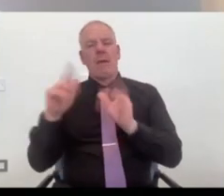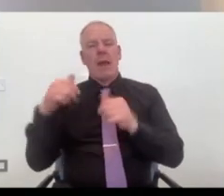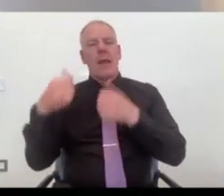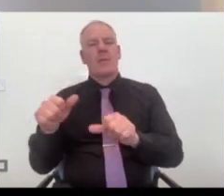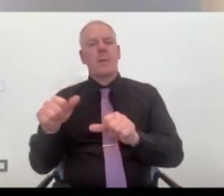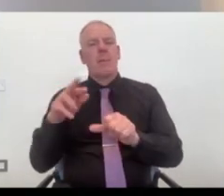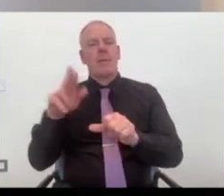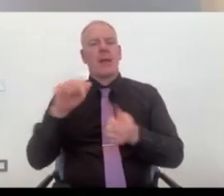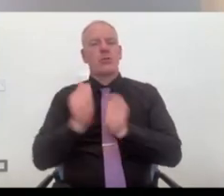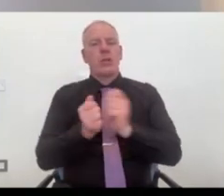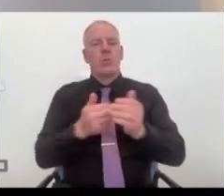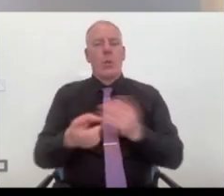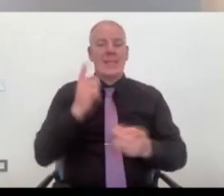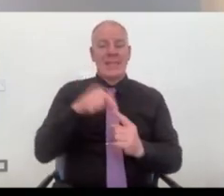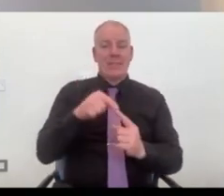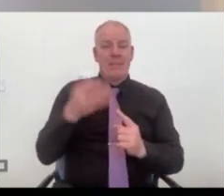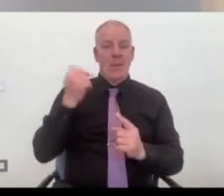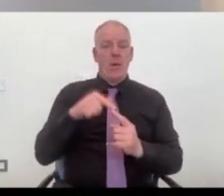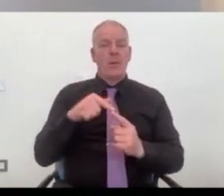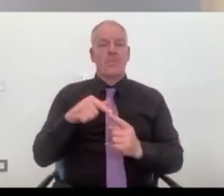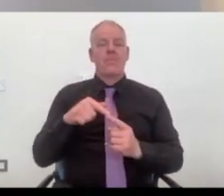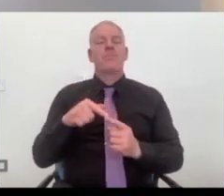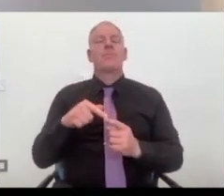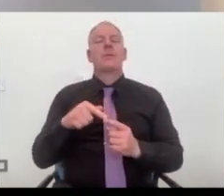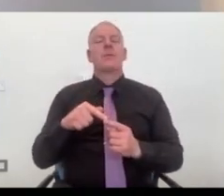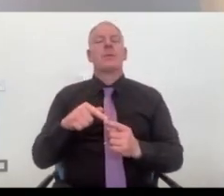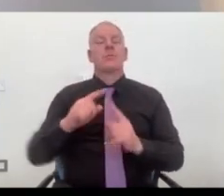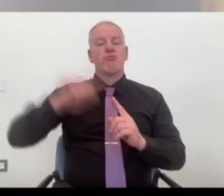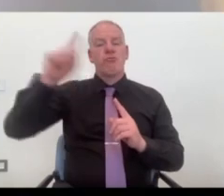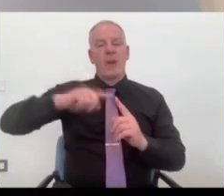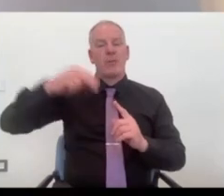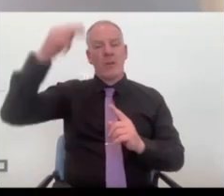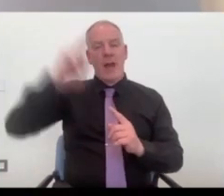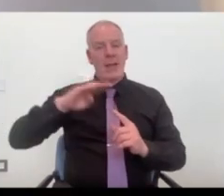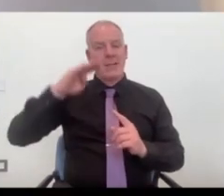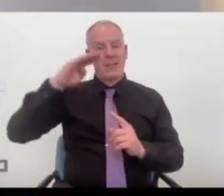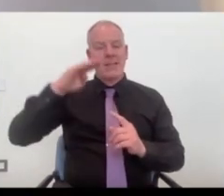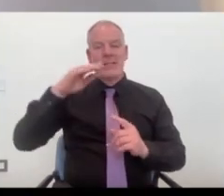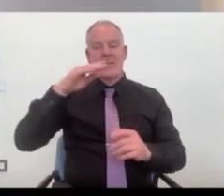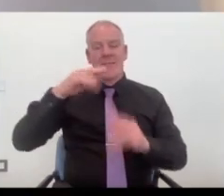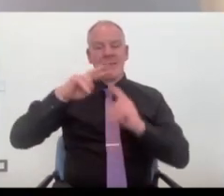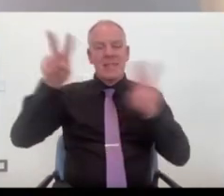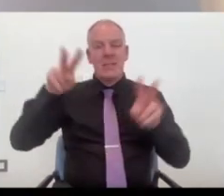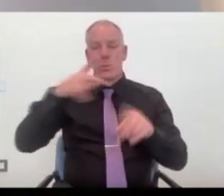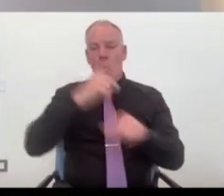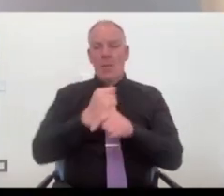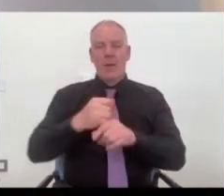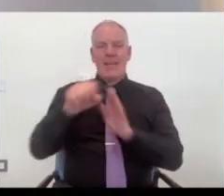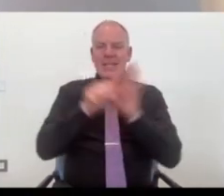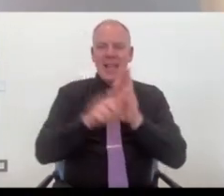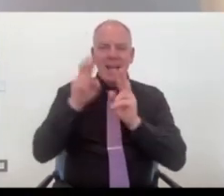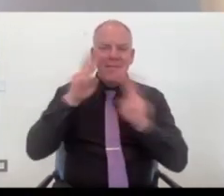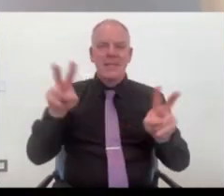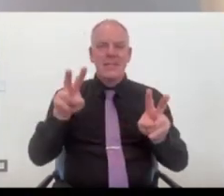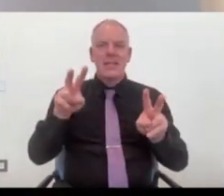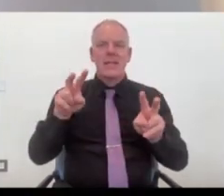changed our path is cross-border missions. So we always hear about state visits and state missions. But where